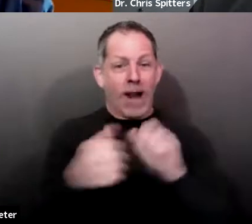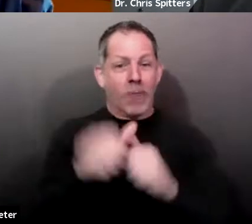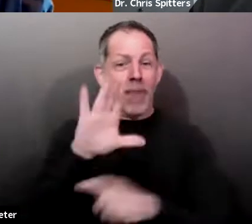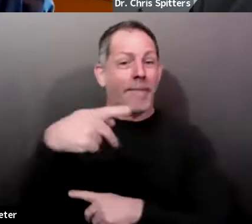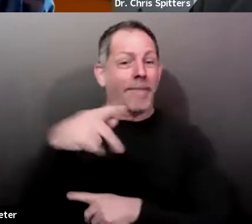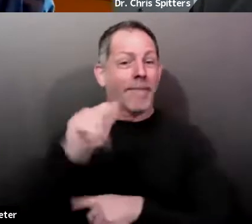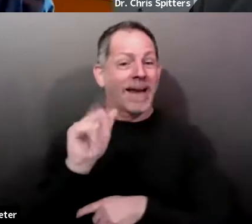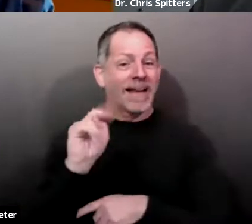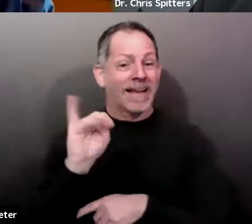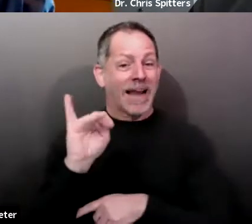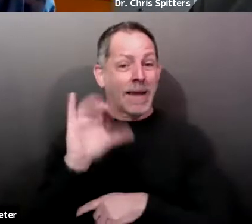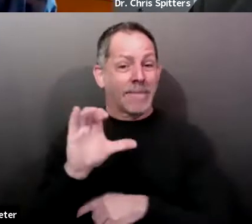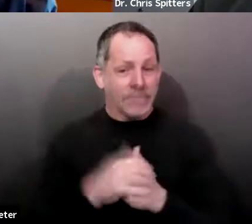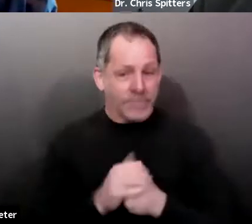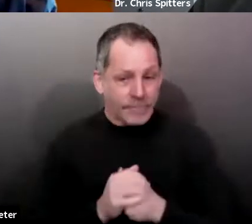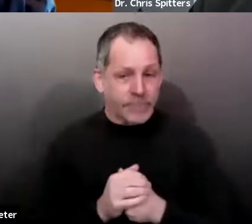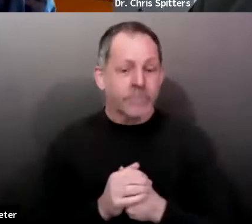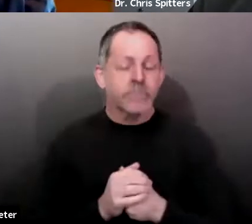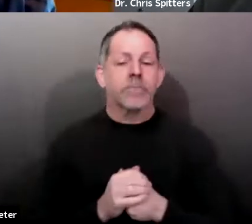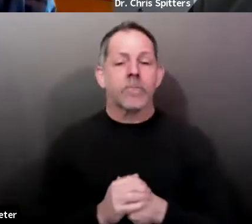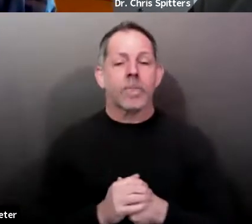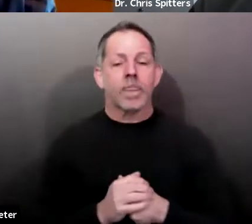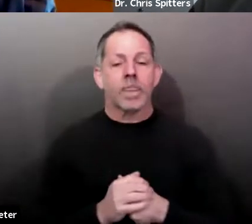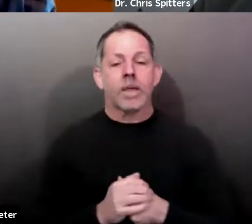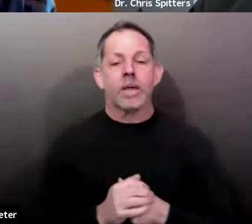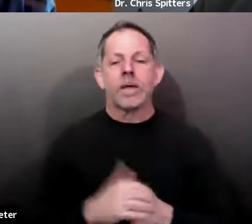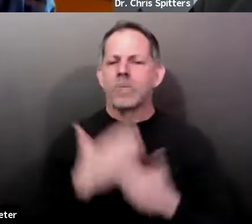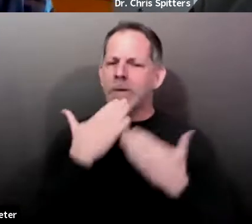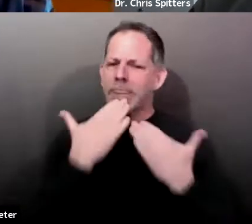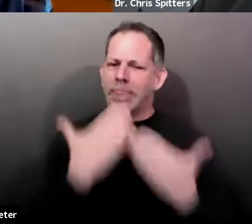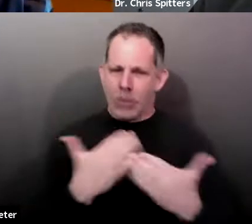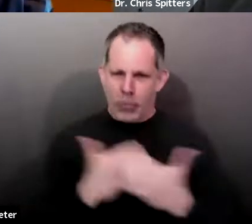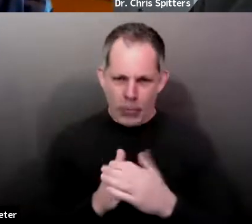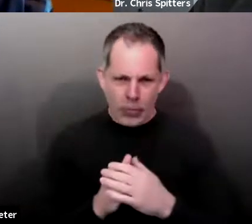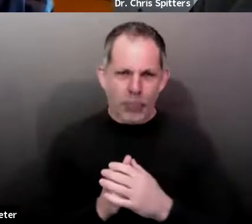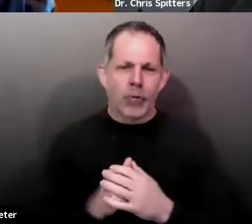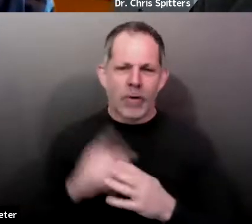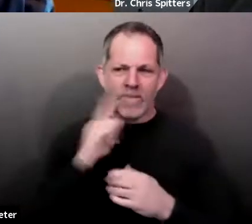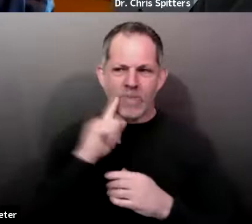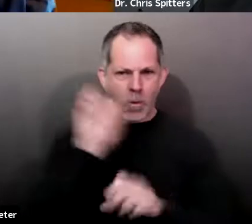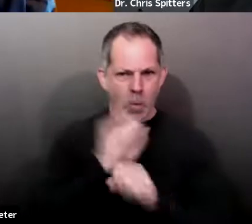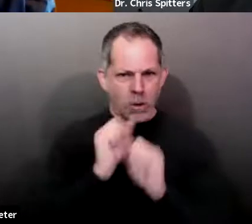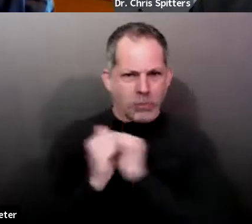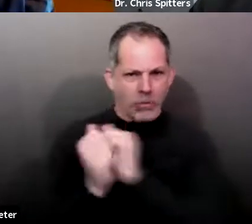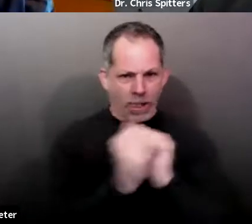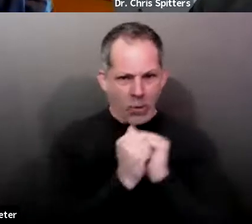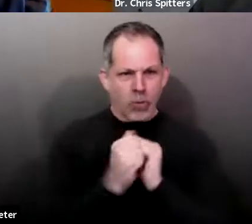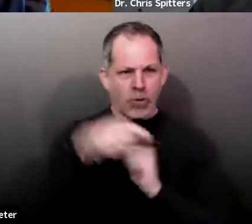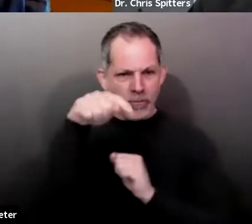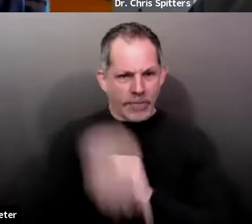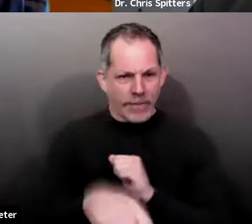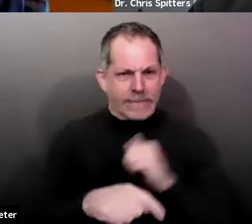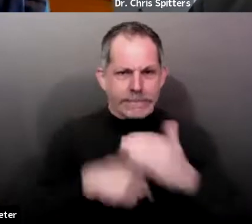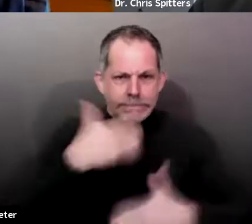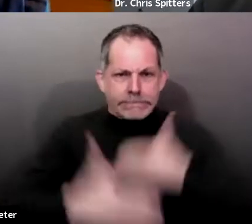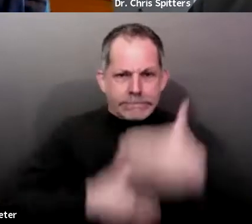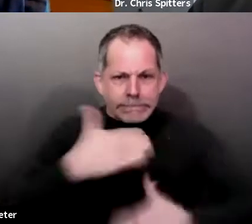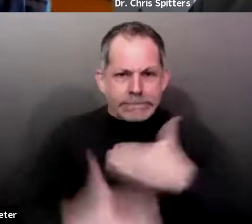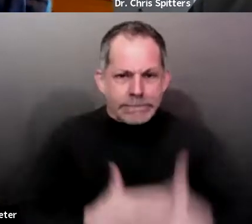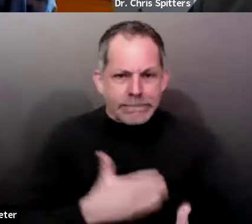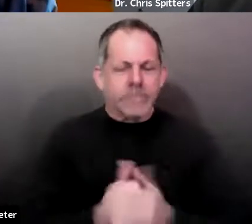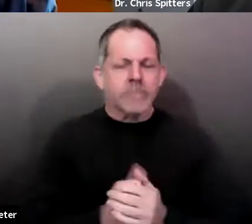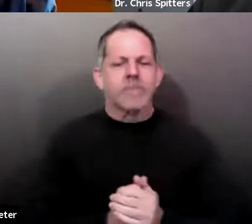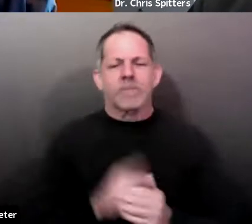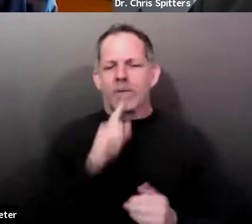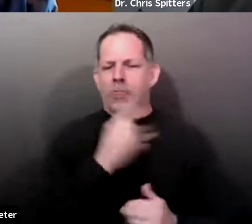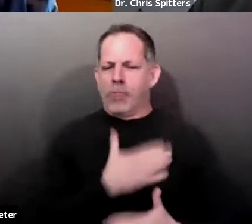great, Doctor. Thank you so much. We really came together early as a team, and I very much appreciate that partnership. Thank you.